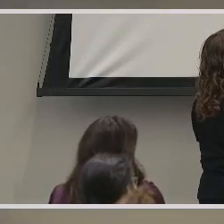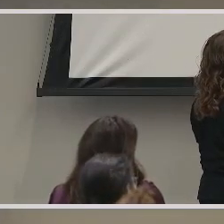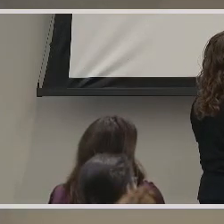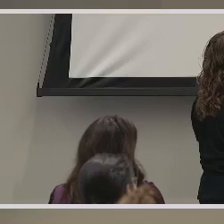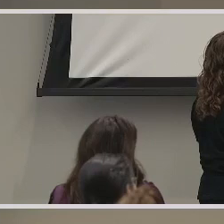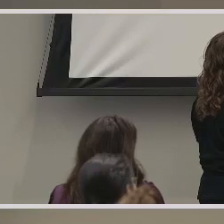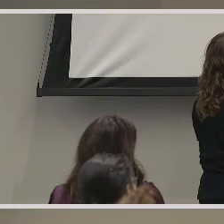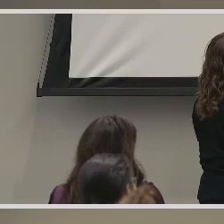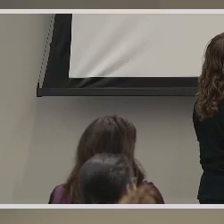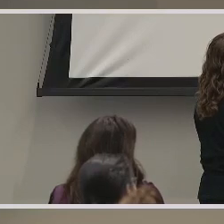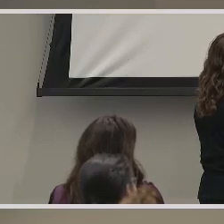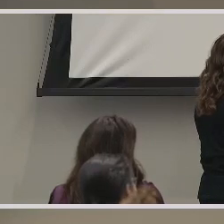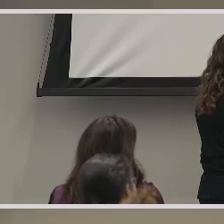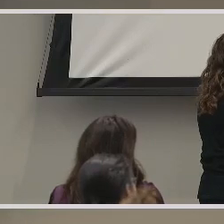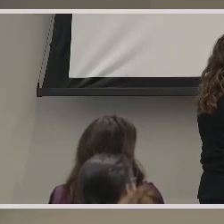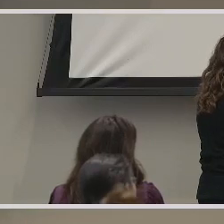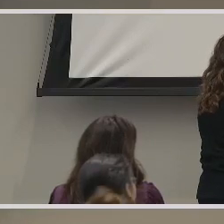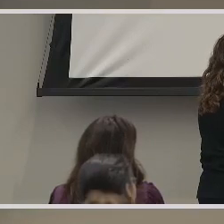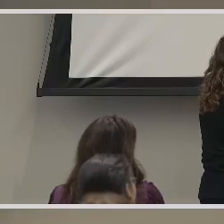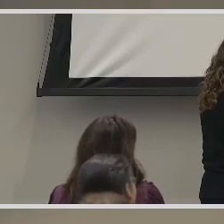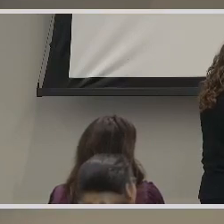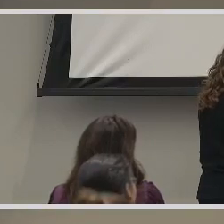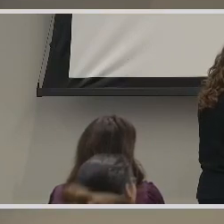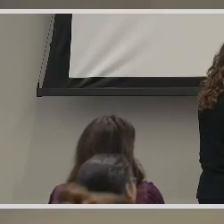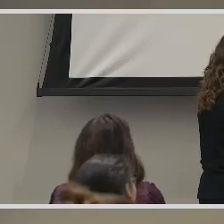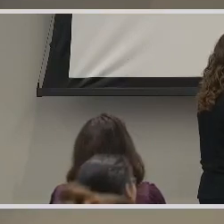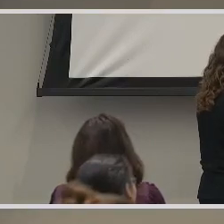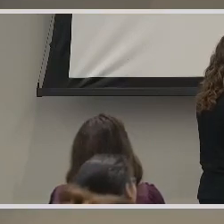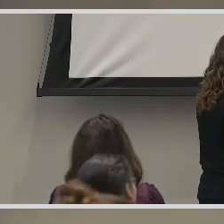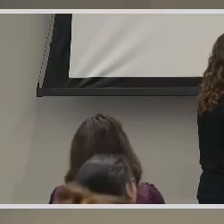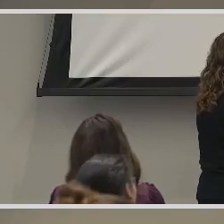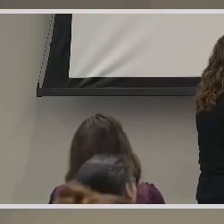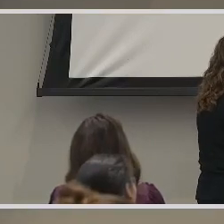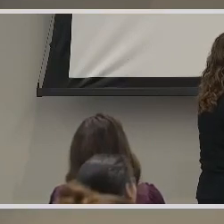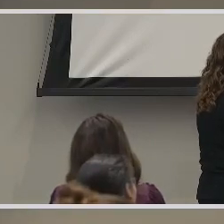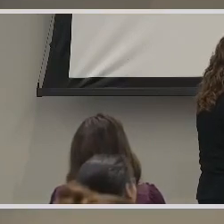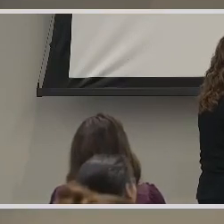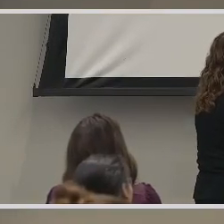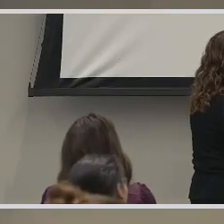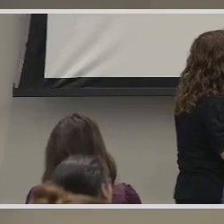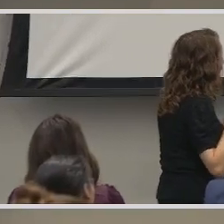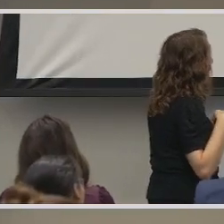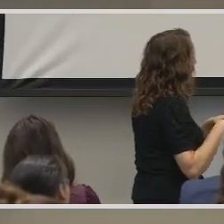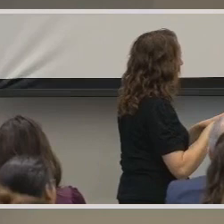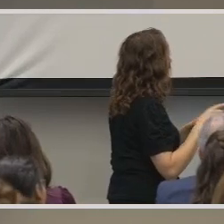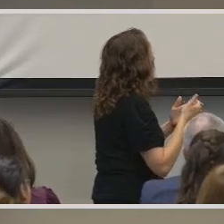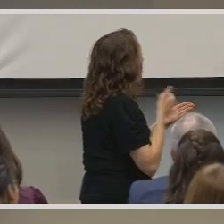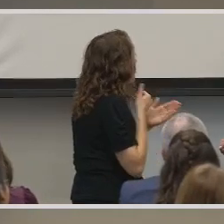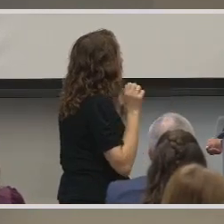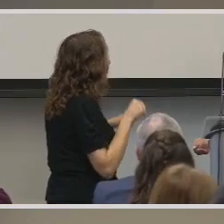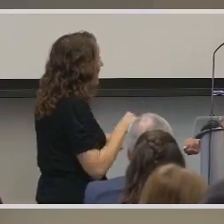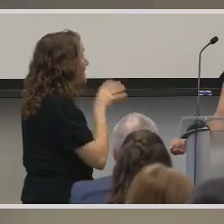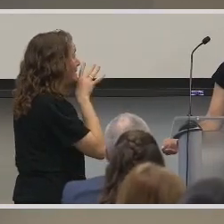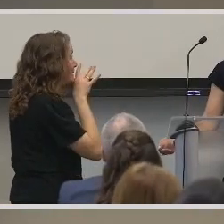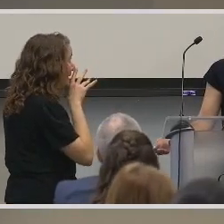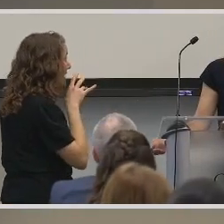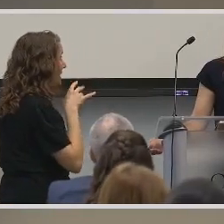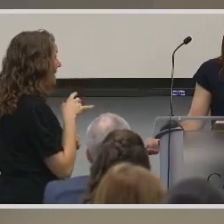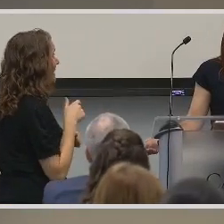parents to teach their babies or children sign language as their... Before they can speak,